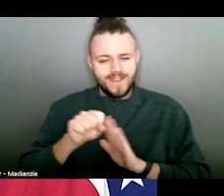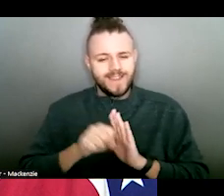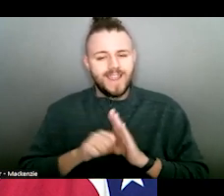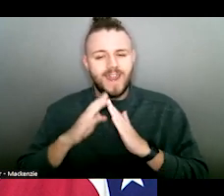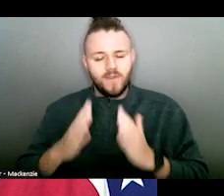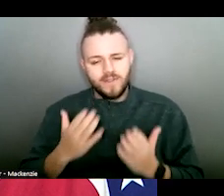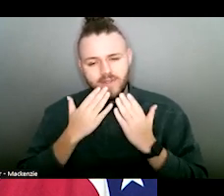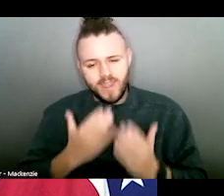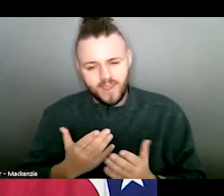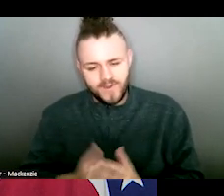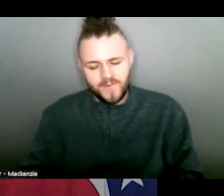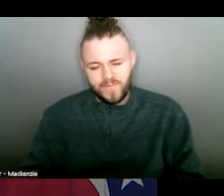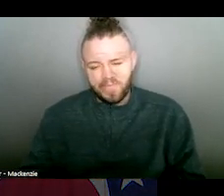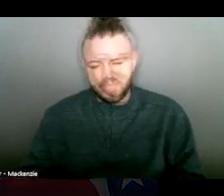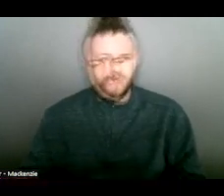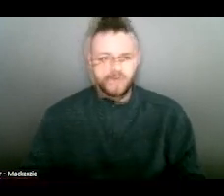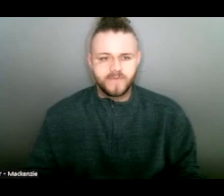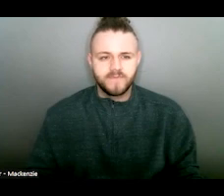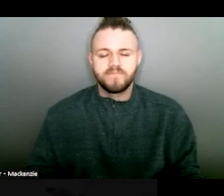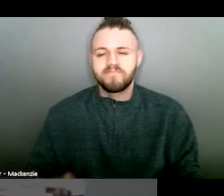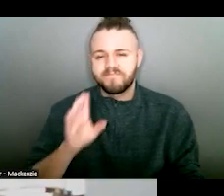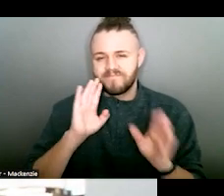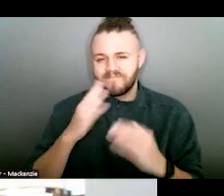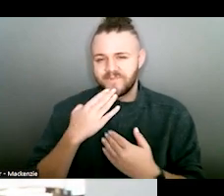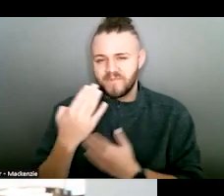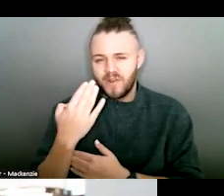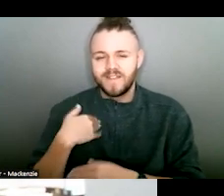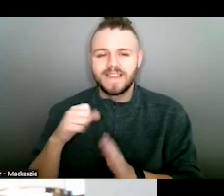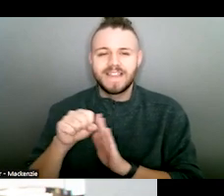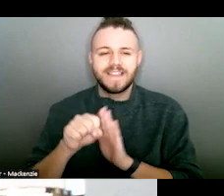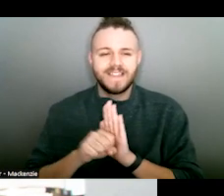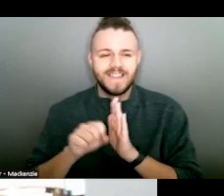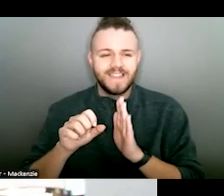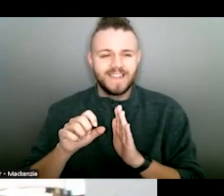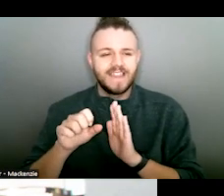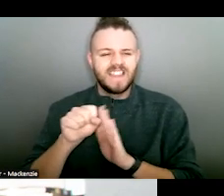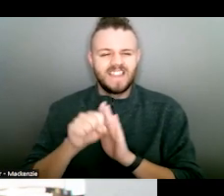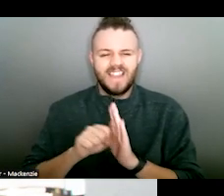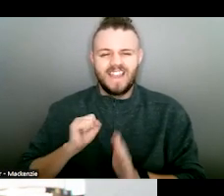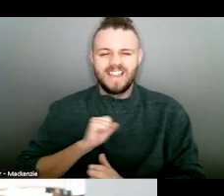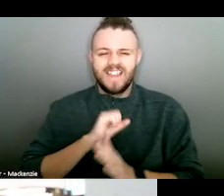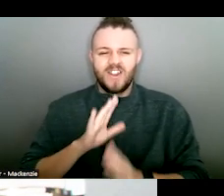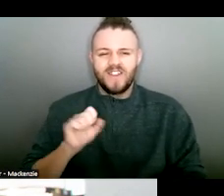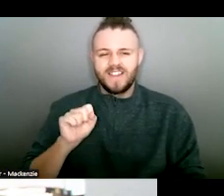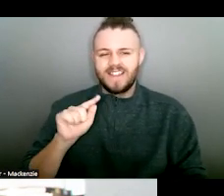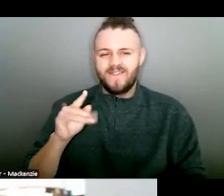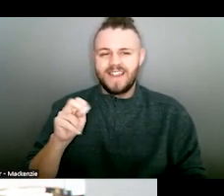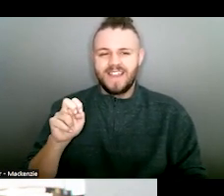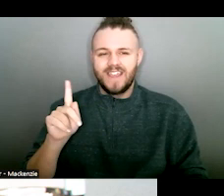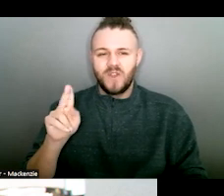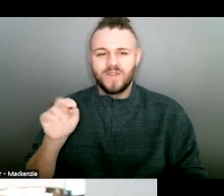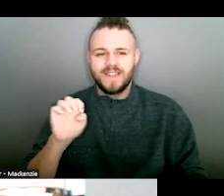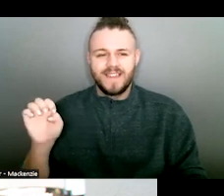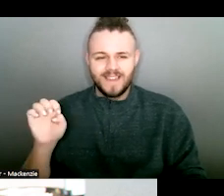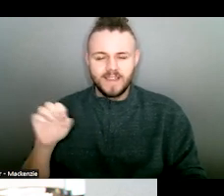Advocacy Day here at the Statehouse. Good morning. I am State Senator Stephanie Kunze. I am currently serving my second